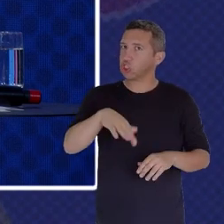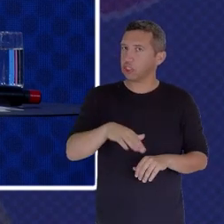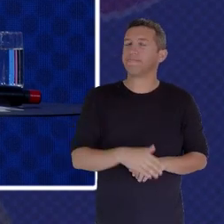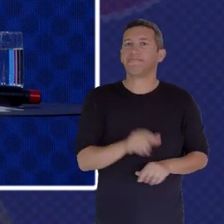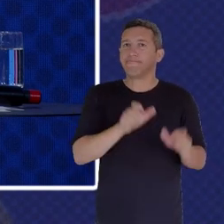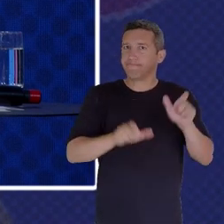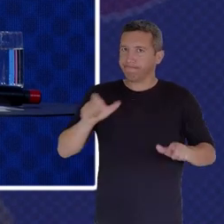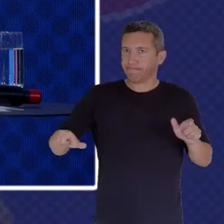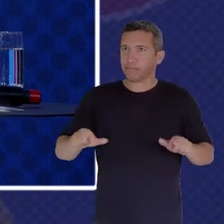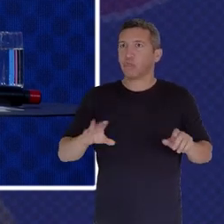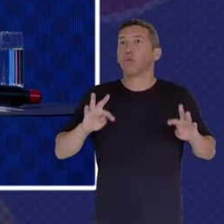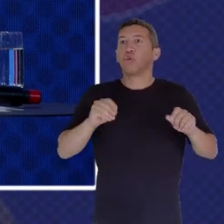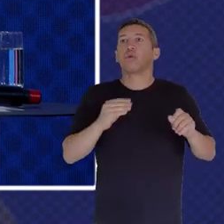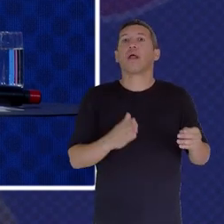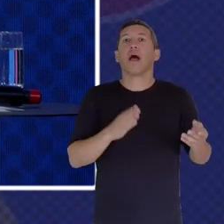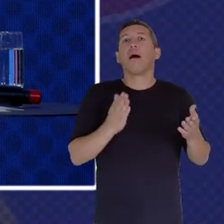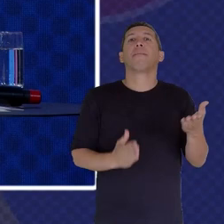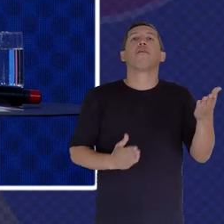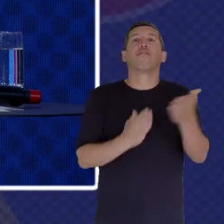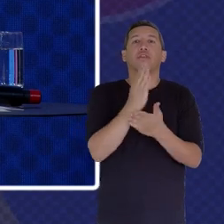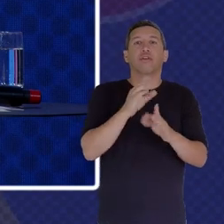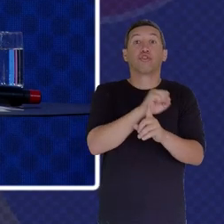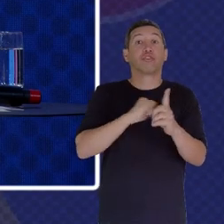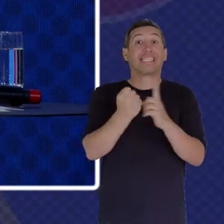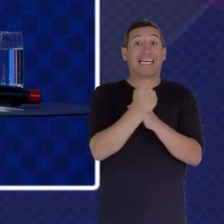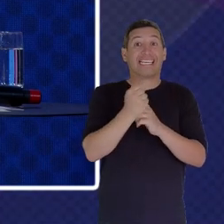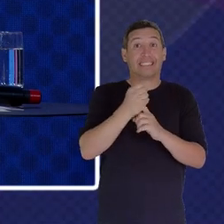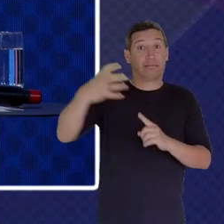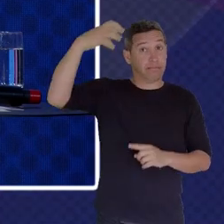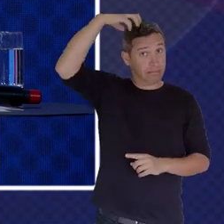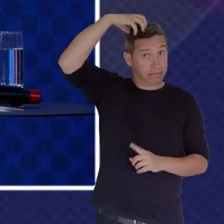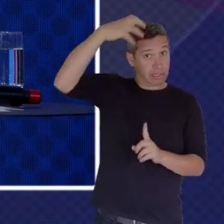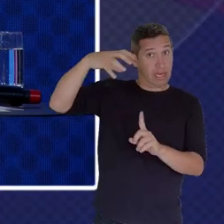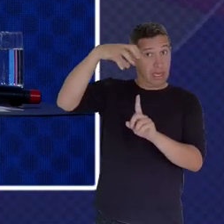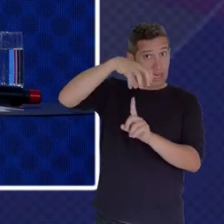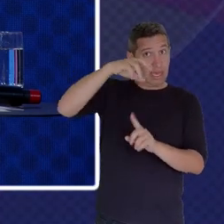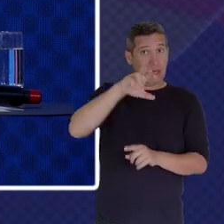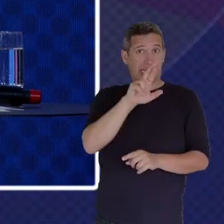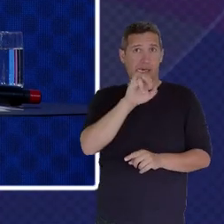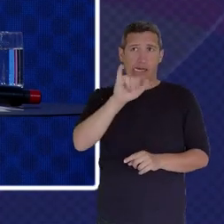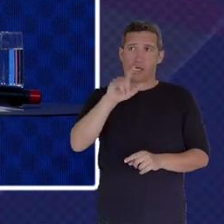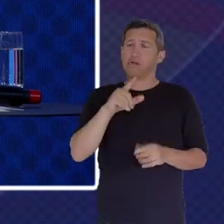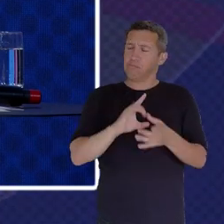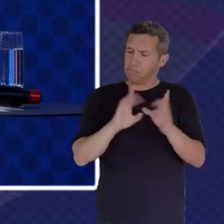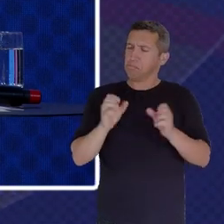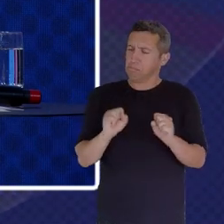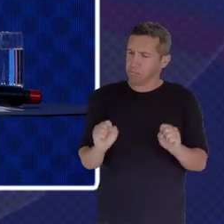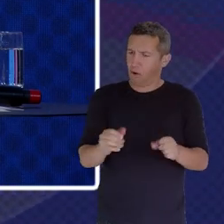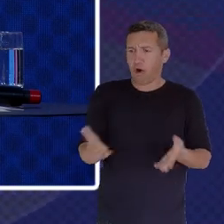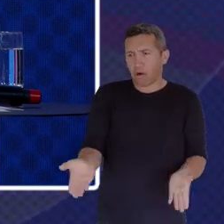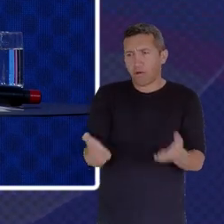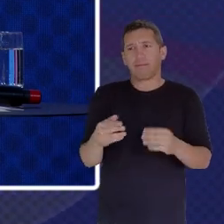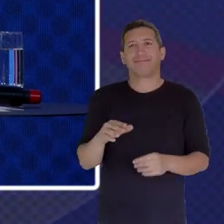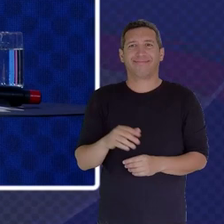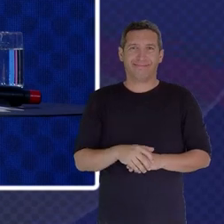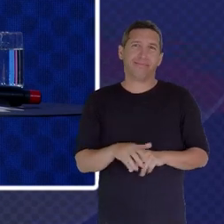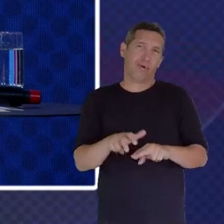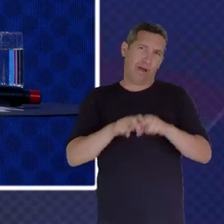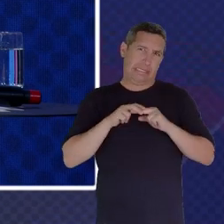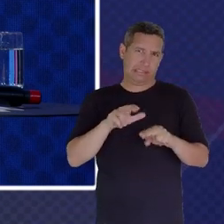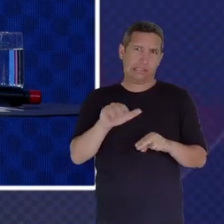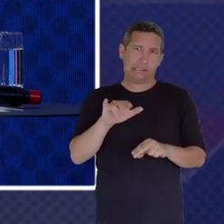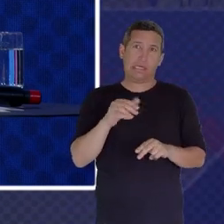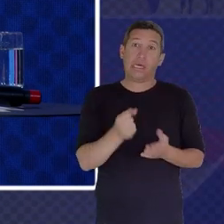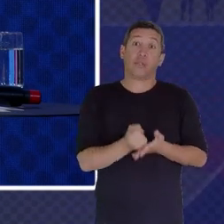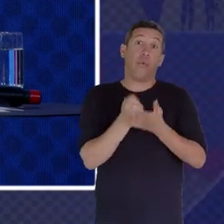Right It Was The Royal Society That The King Gave Gave His Ascent To It And Gave His Support And His